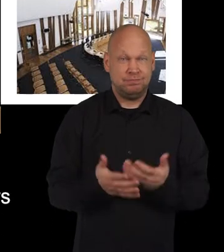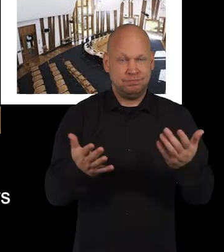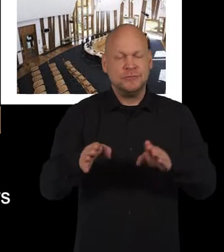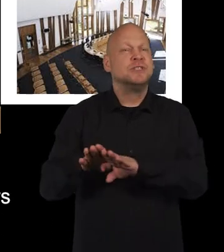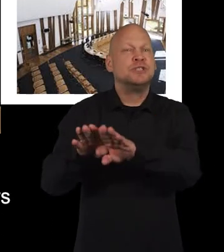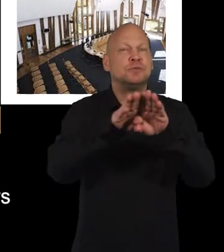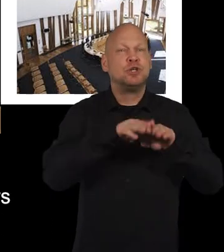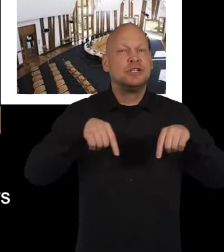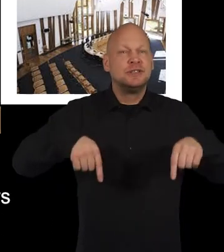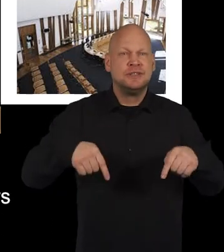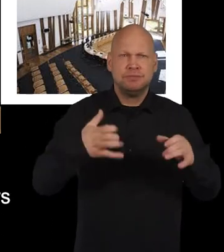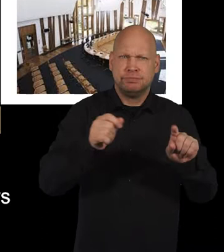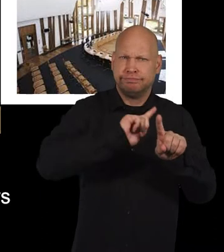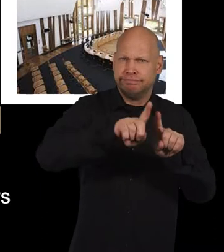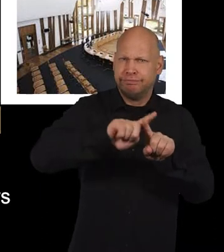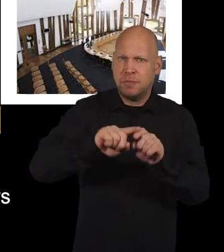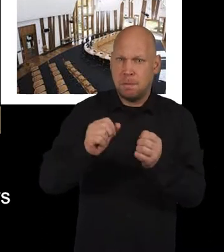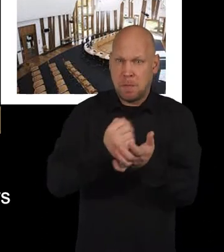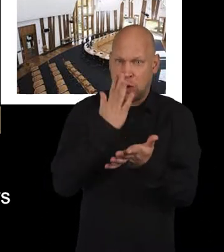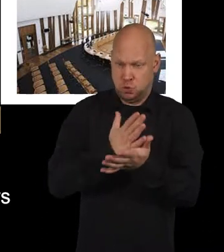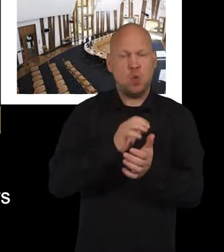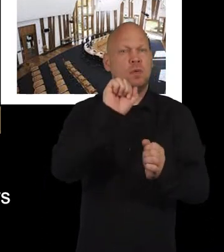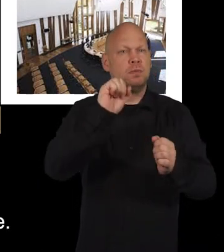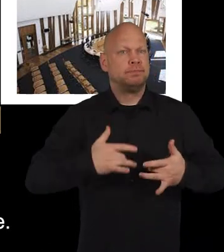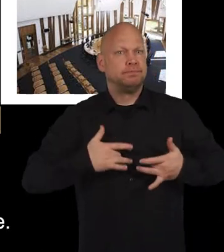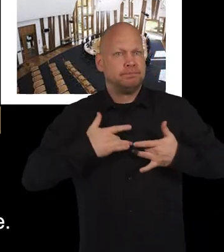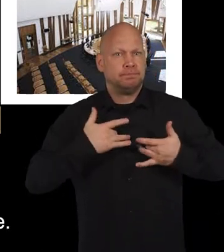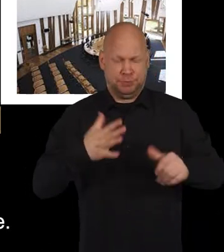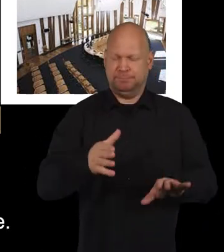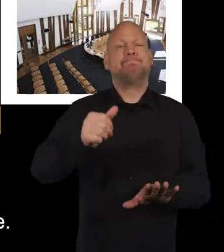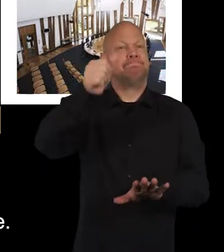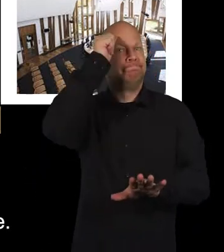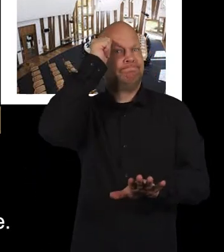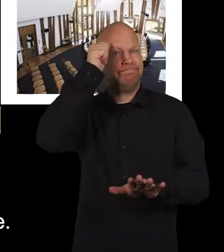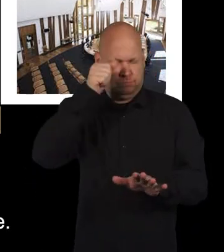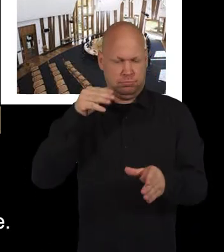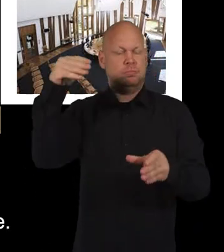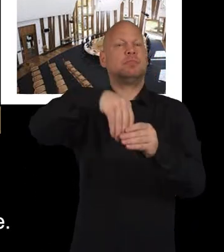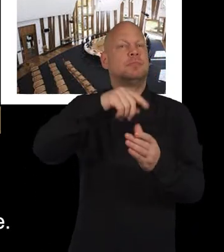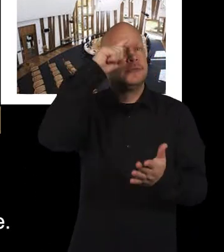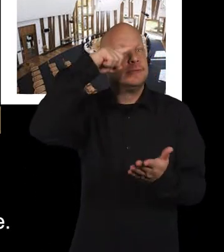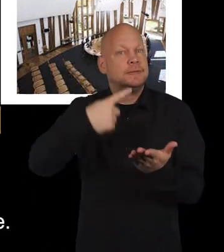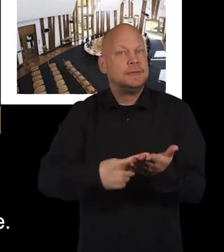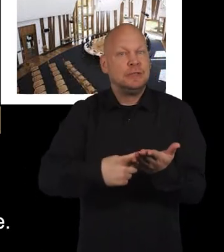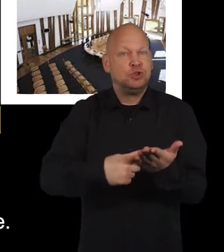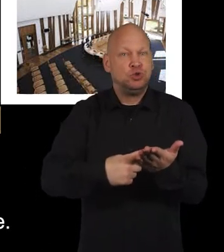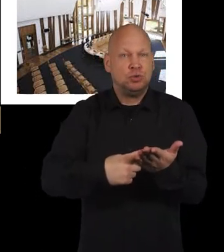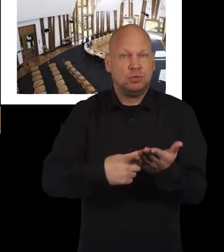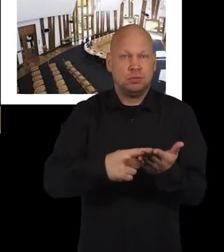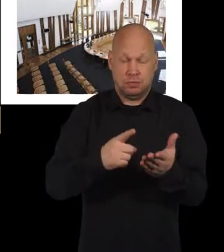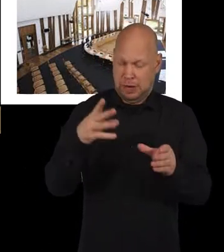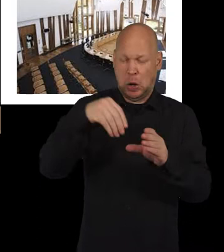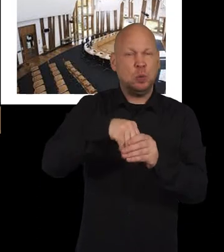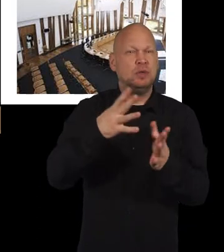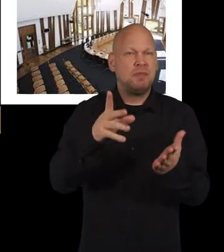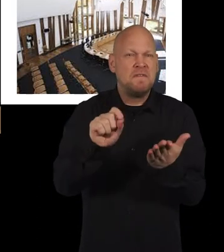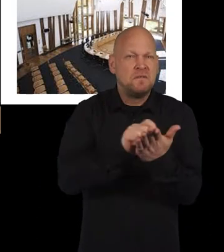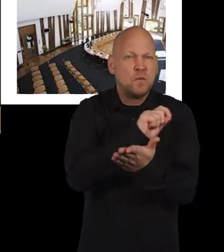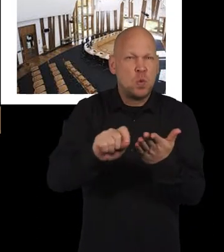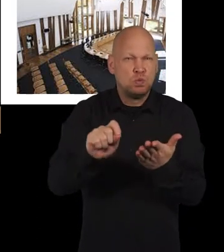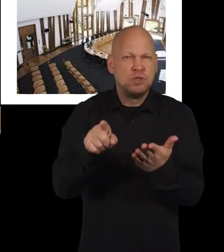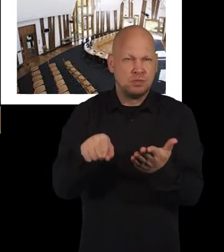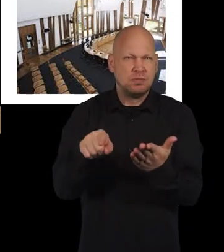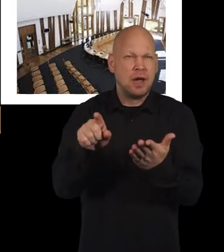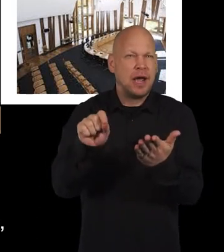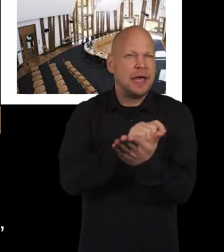In our democracy, there are different ways to make sure that your voice is heard in the decisions that affect your life. That includes voting in